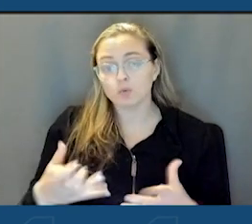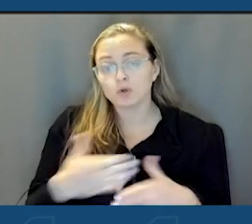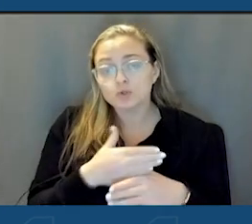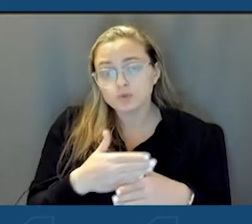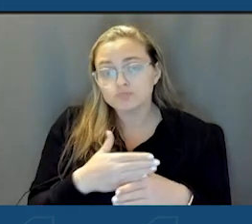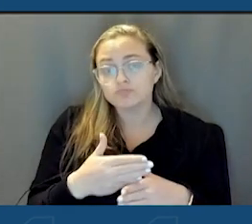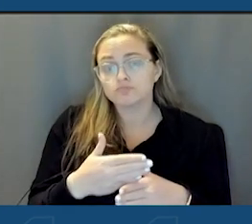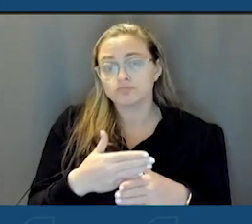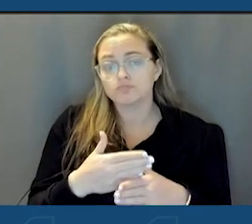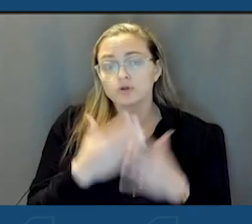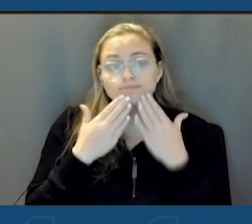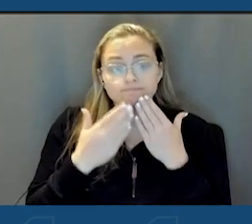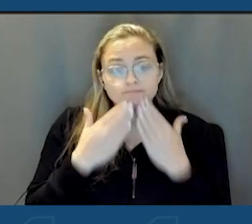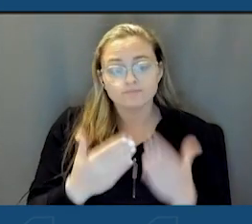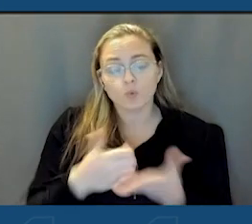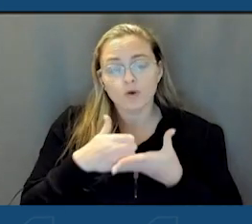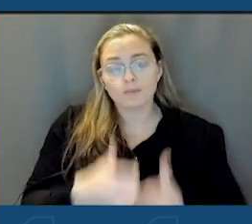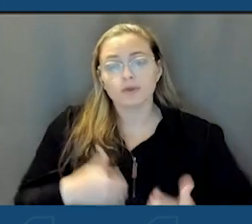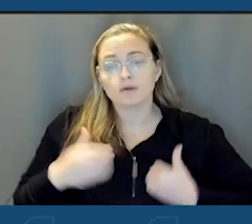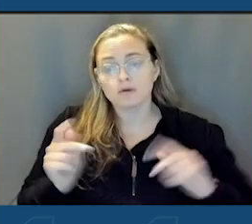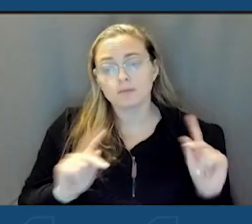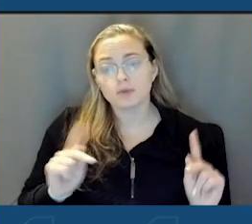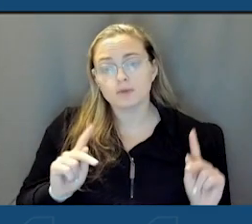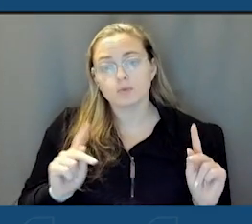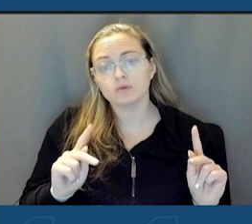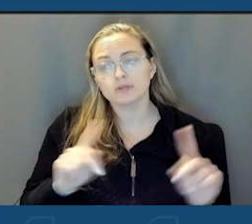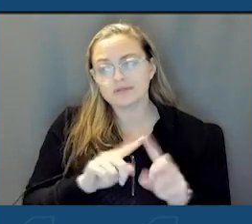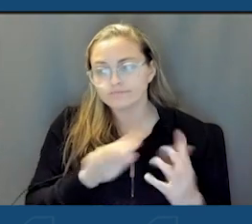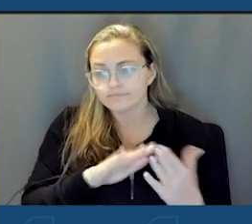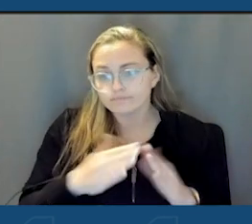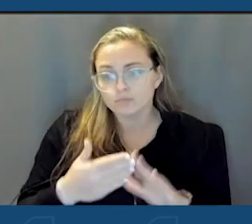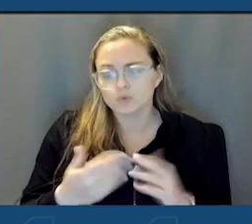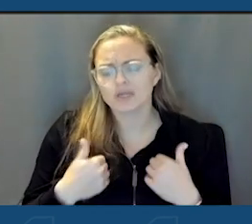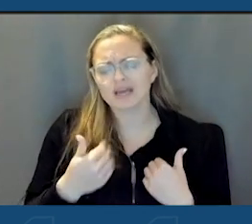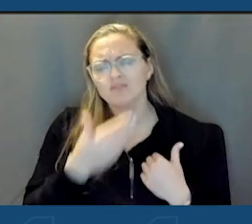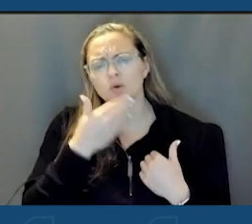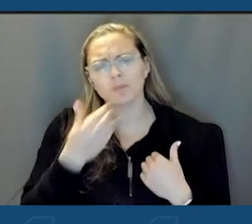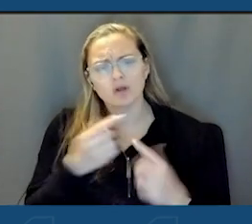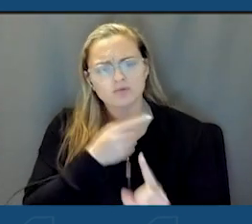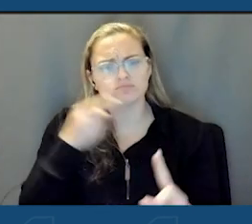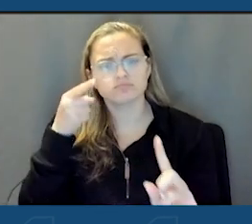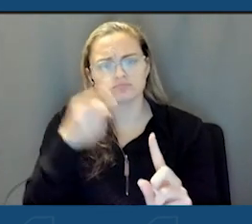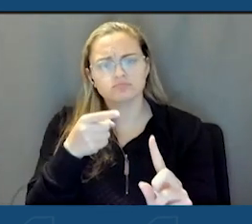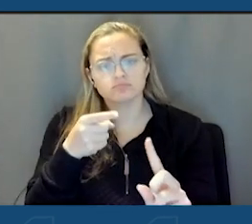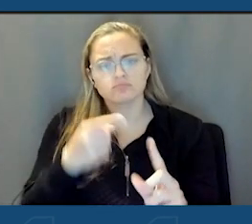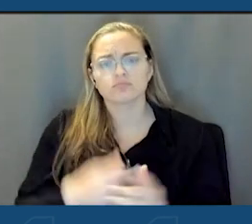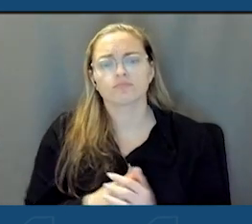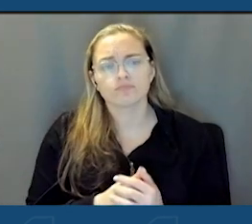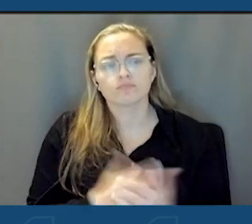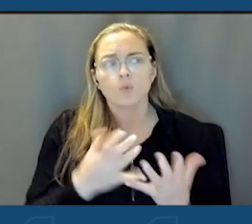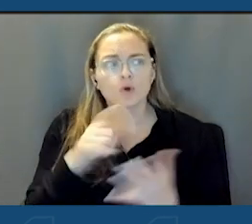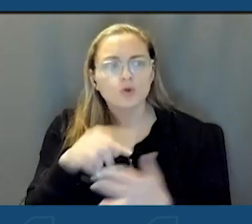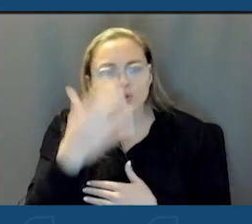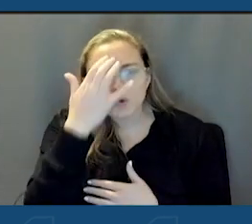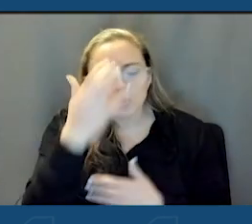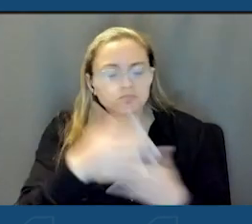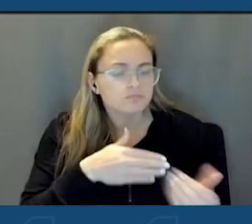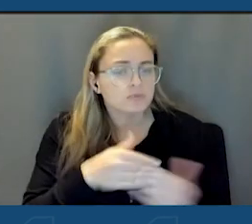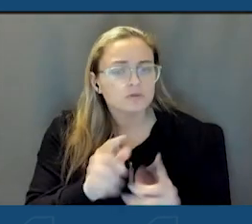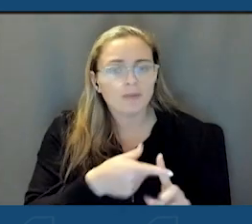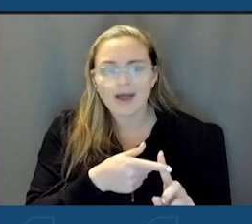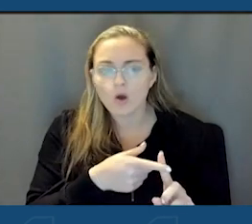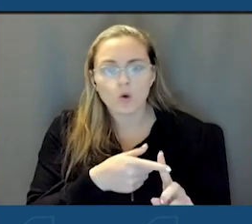gratitude by helping young people in underserved communities know that they have a better destiny. So, I want you to know, regardless of a score,